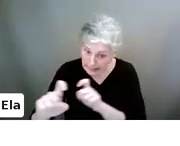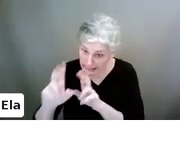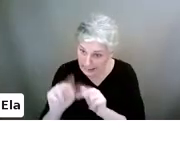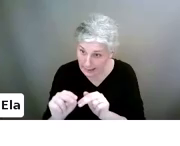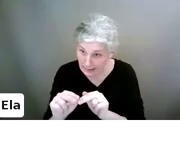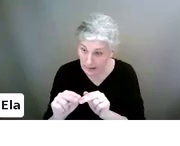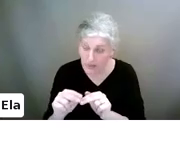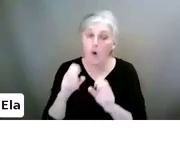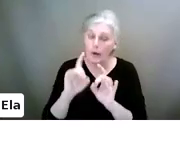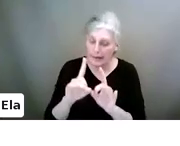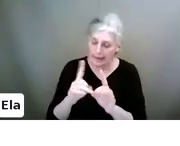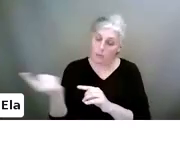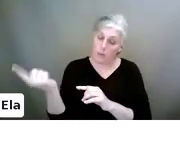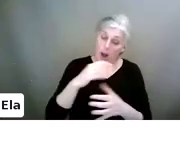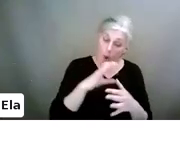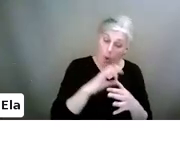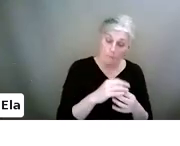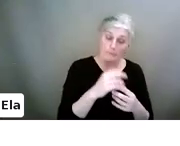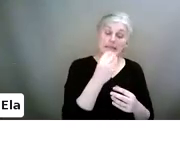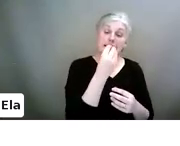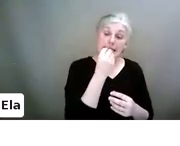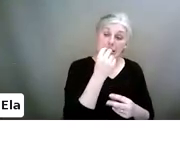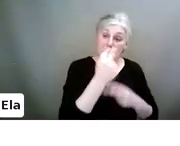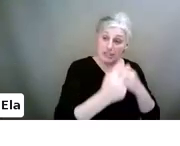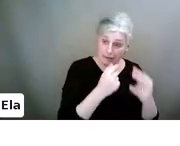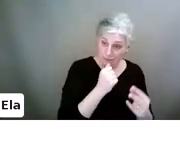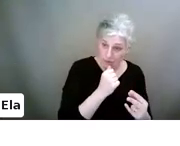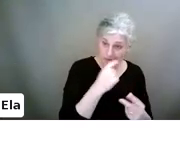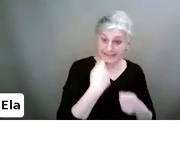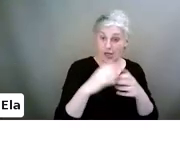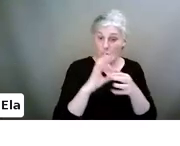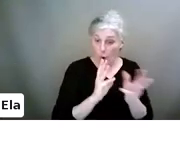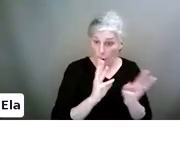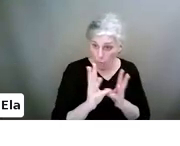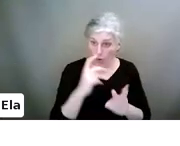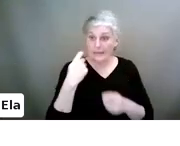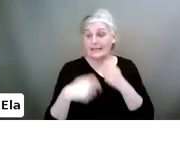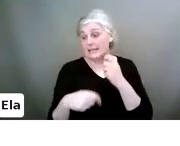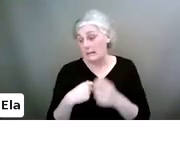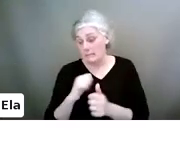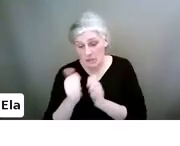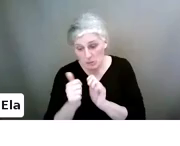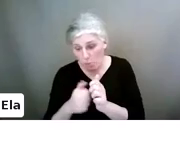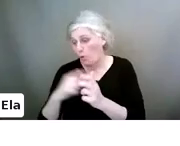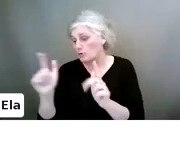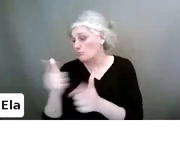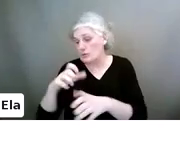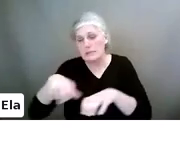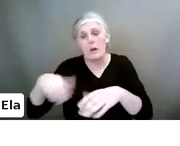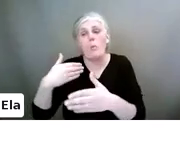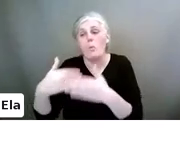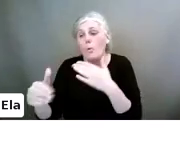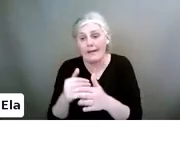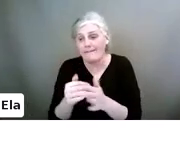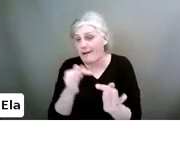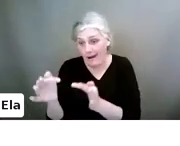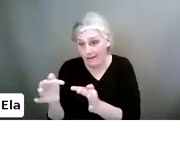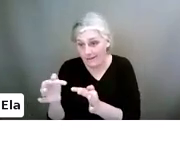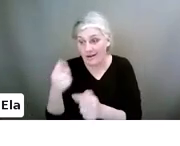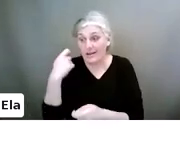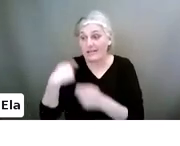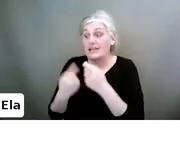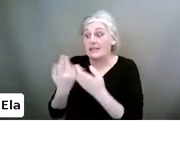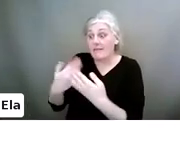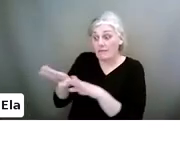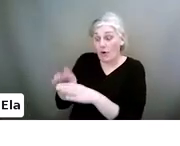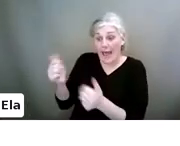you have to have your dinner. You have to do your homework. And then you've got sports class, music class or whatever. And if there's time left